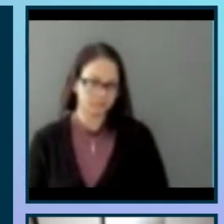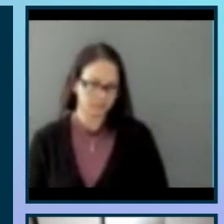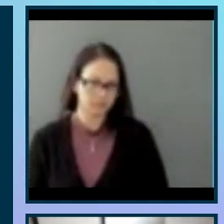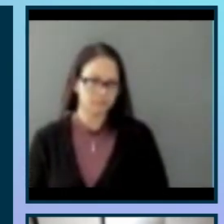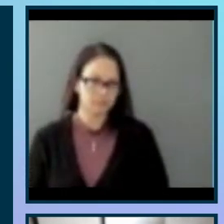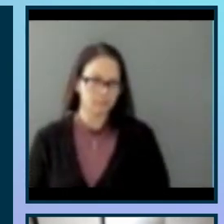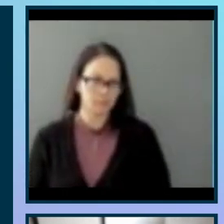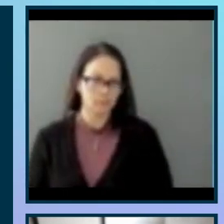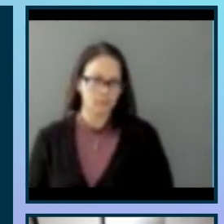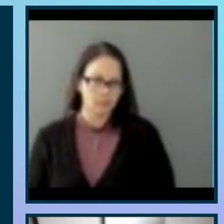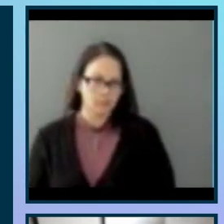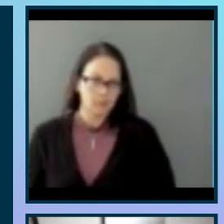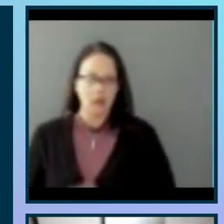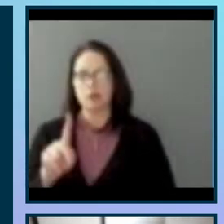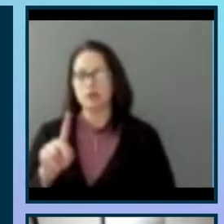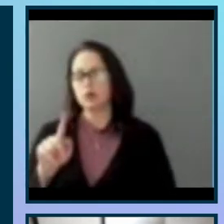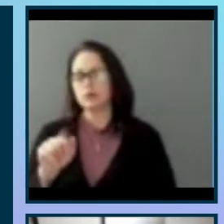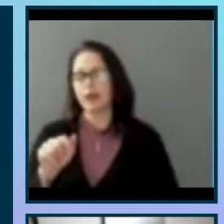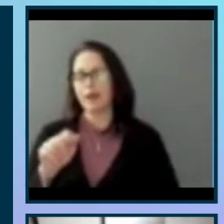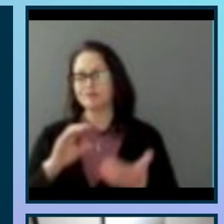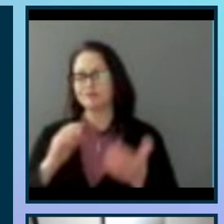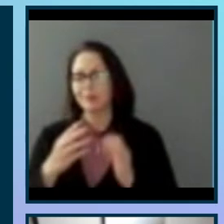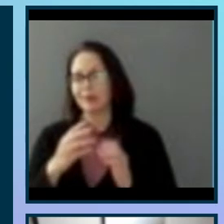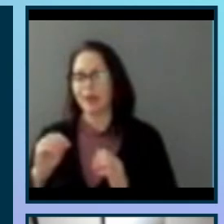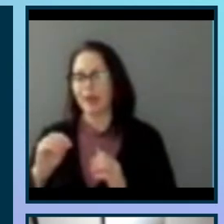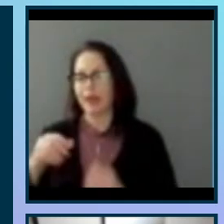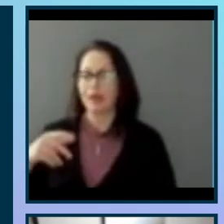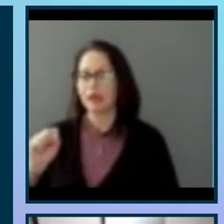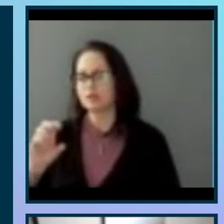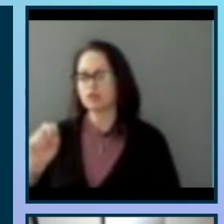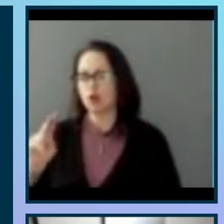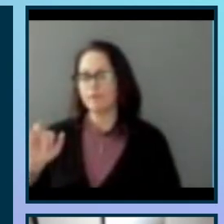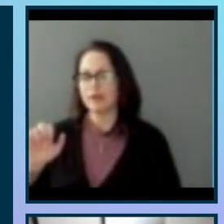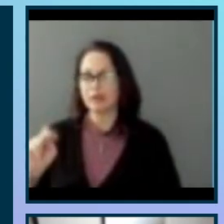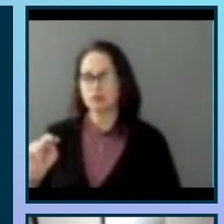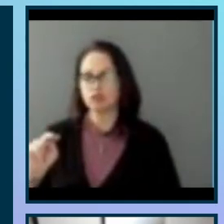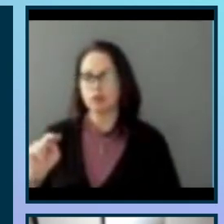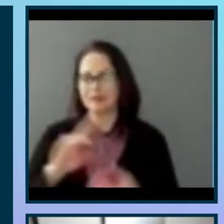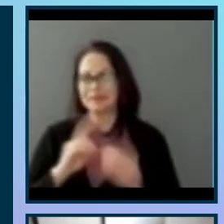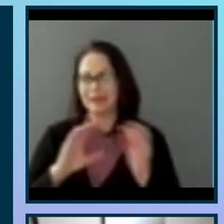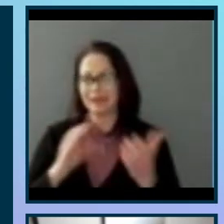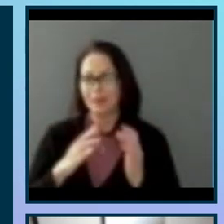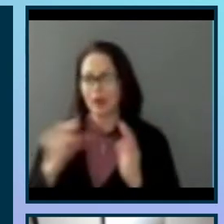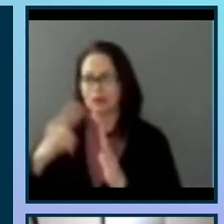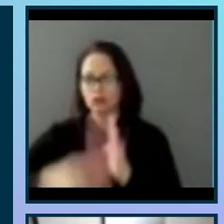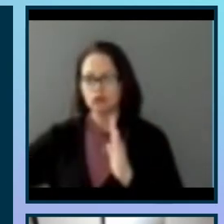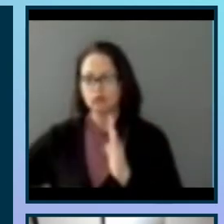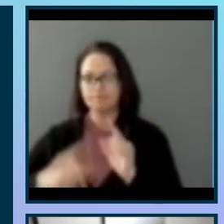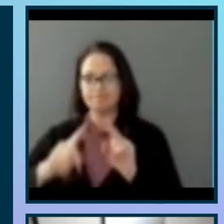to the data and data sonification, data comparison and screen readers, Leonie Watson